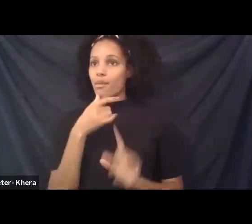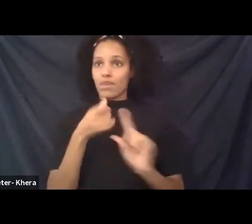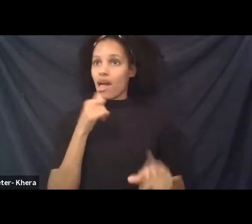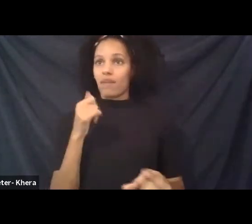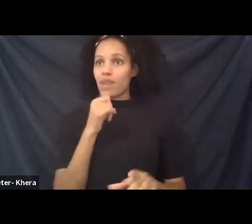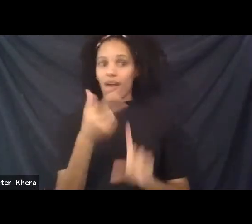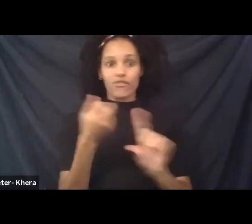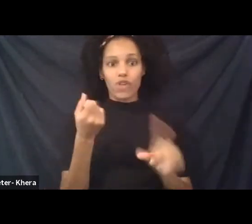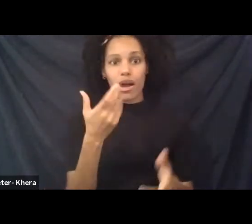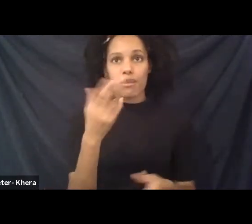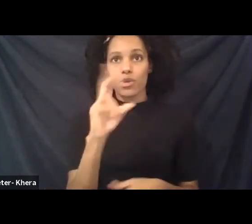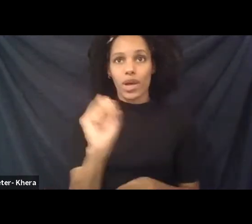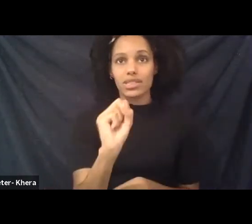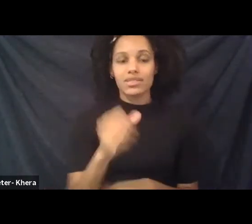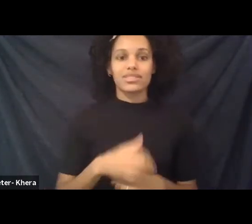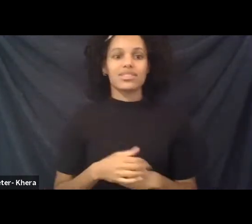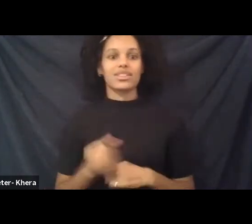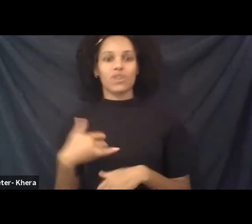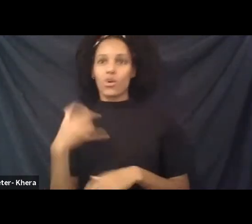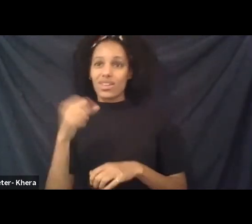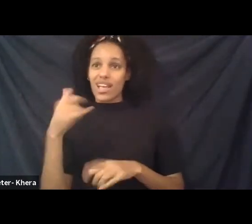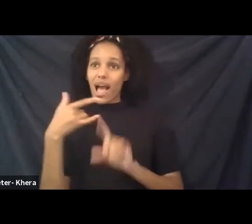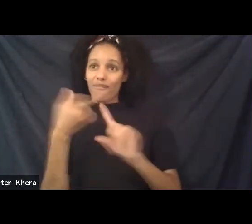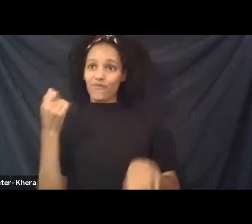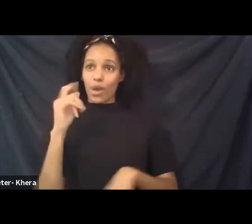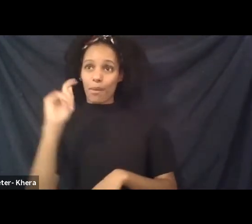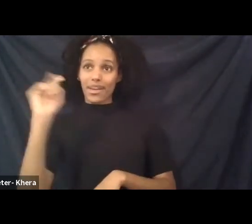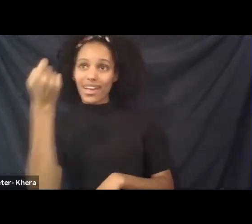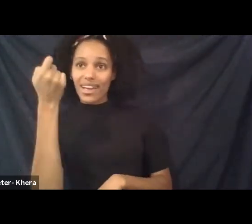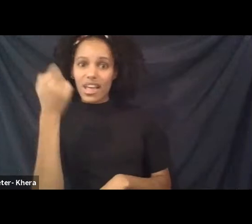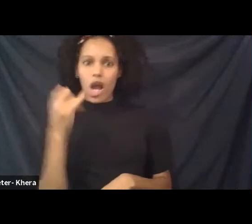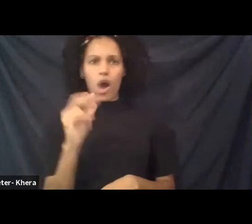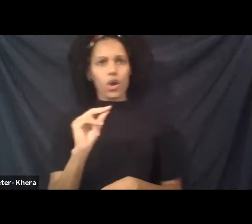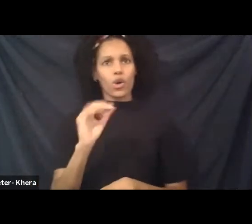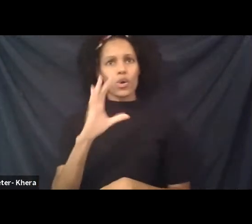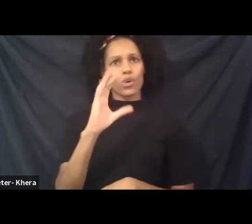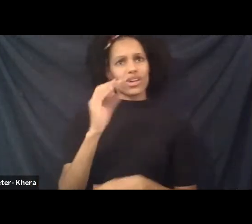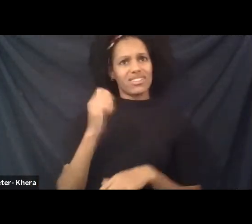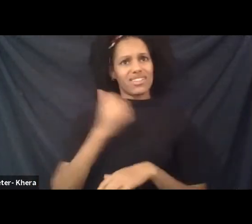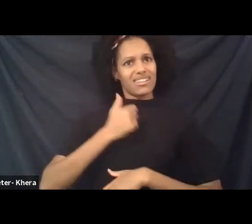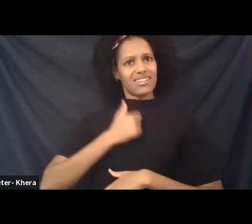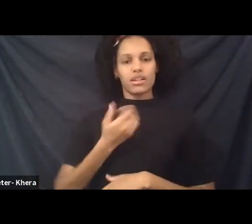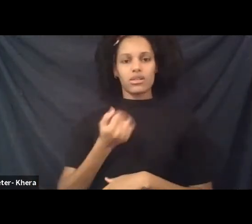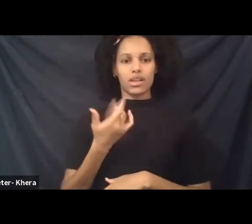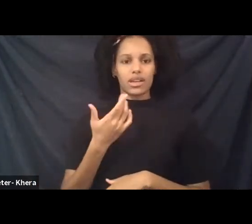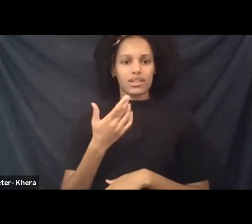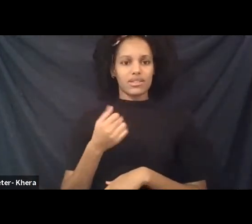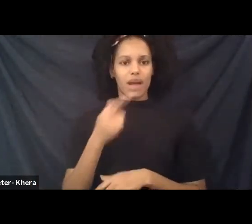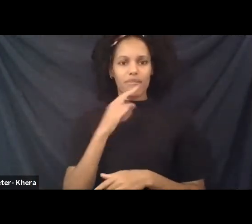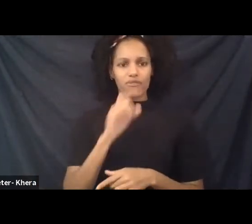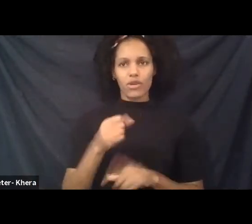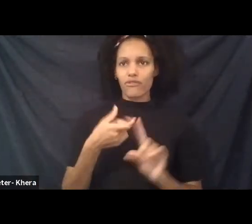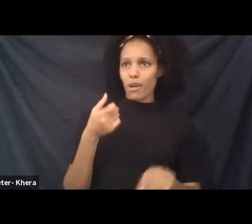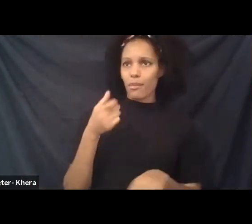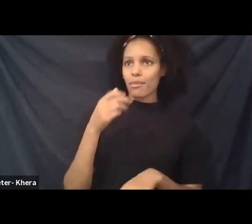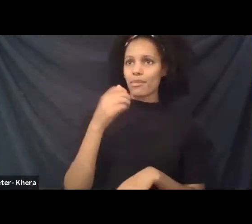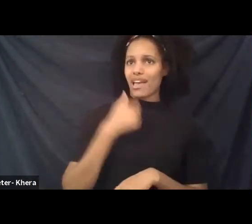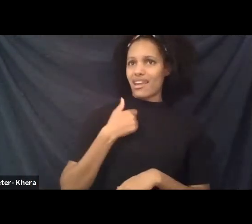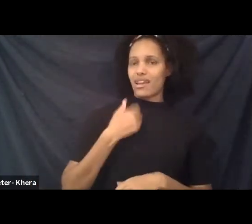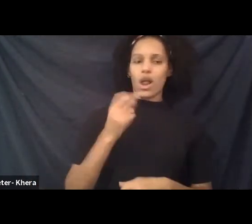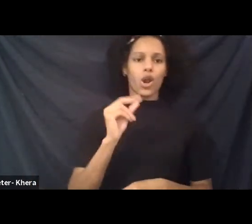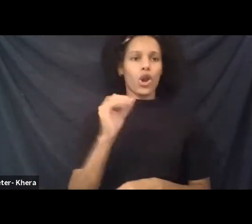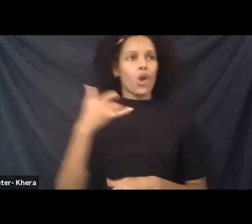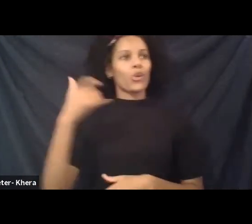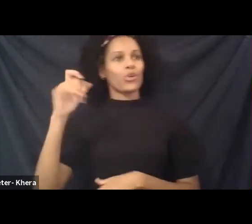I'm from also from Kenya, Baku, Canada. No, Kenya, Kenya, Kenya, Anglophone, Africa, Kenya.